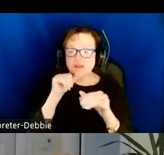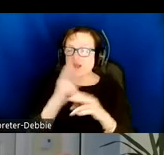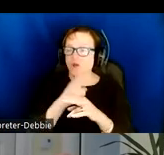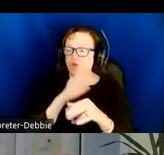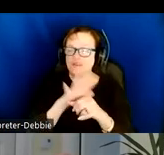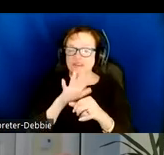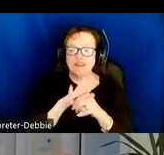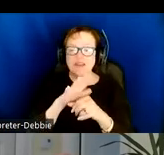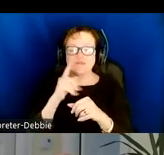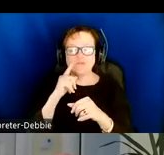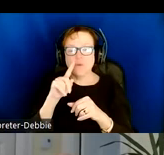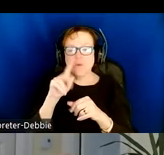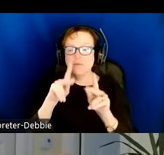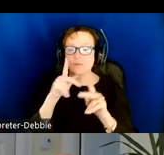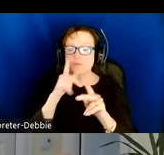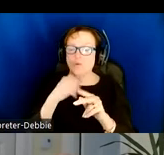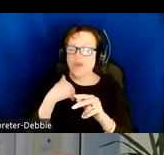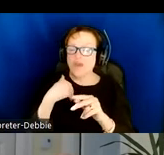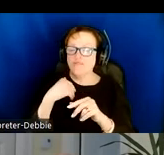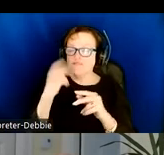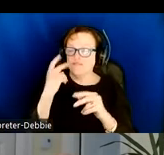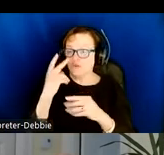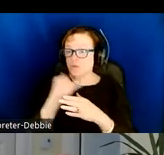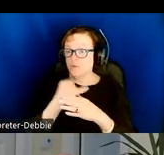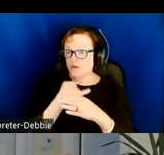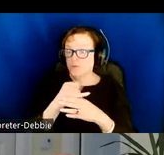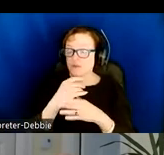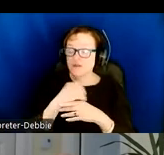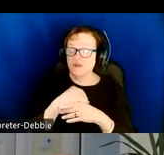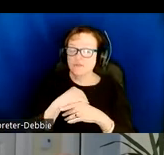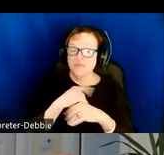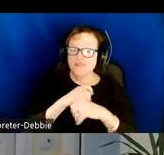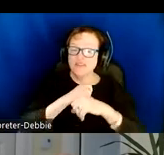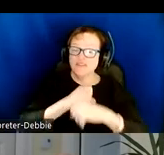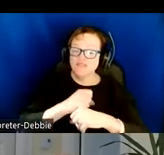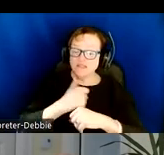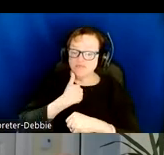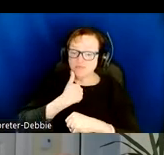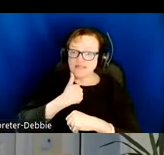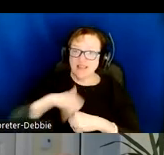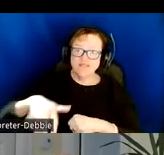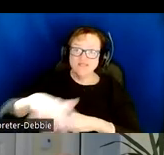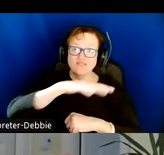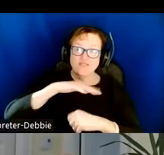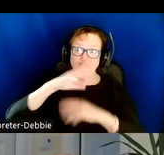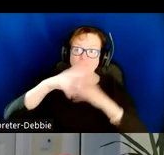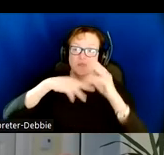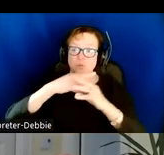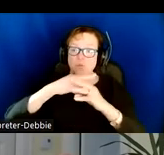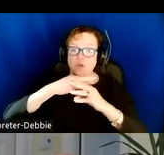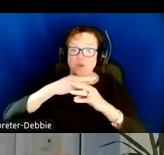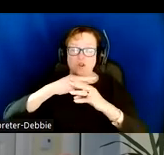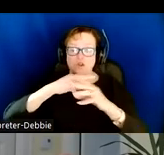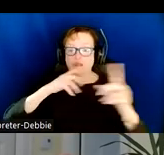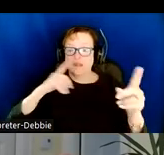who have a vision impairment. The sense of yourself in the world and where things are relative